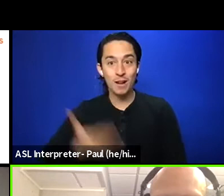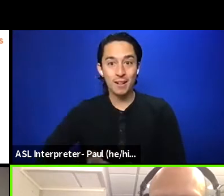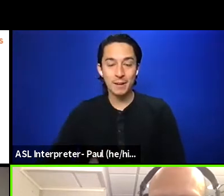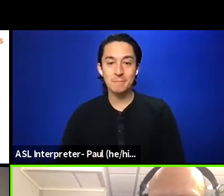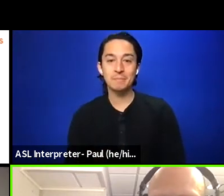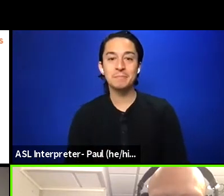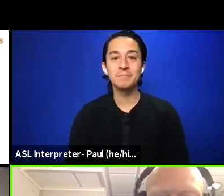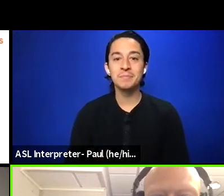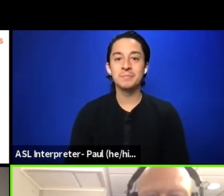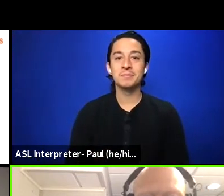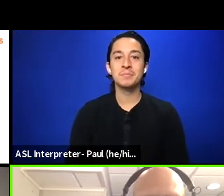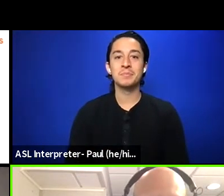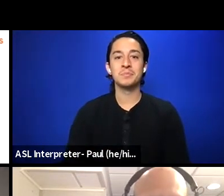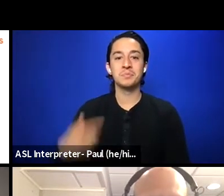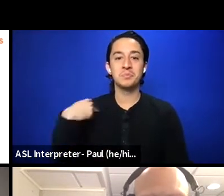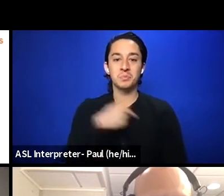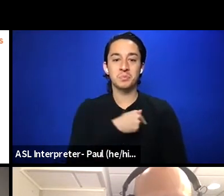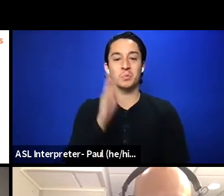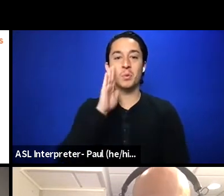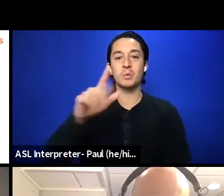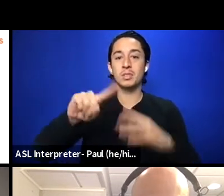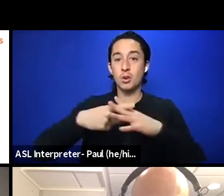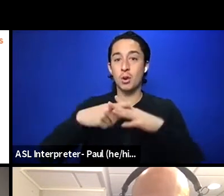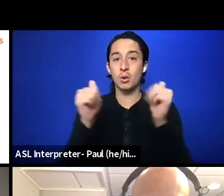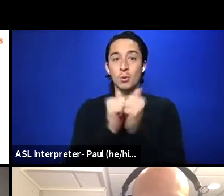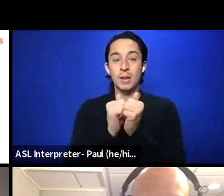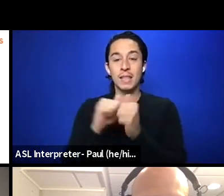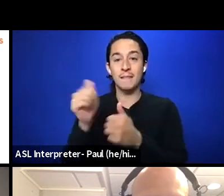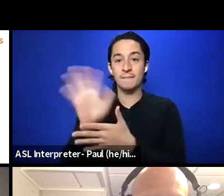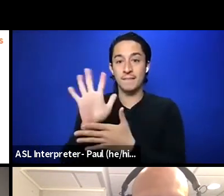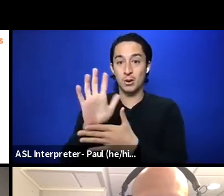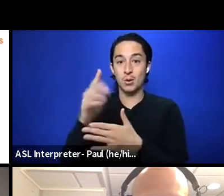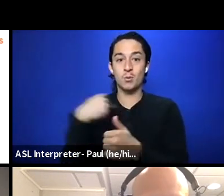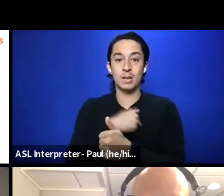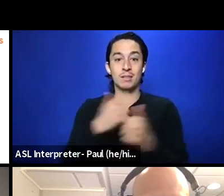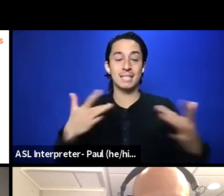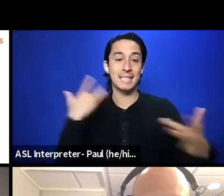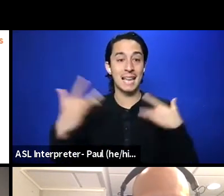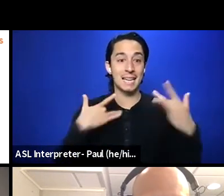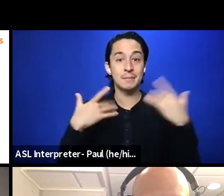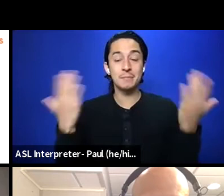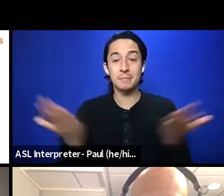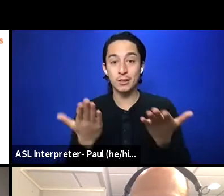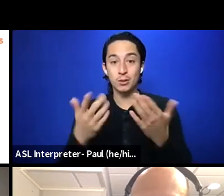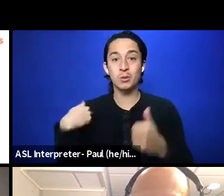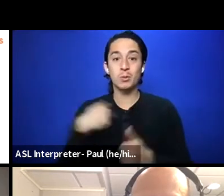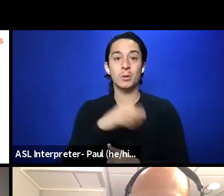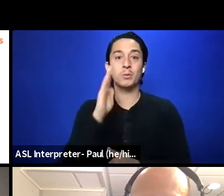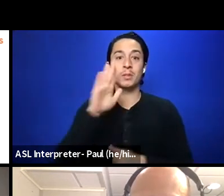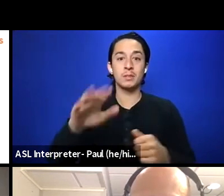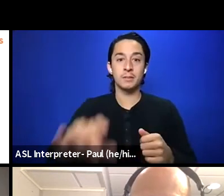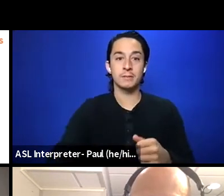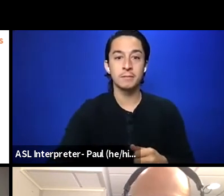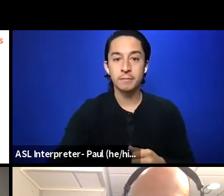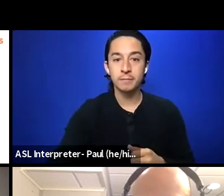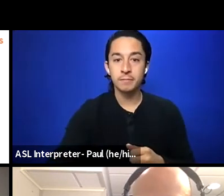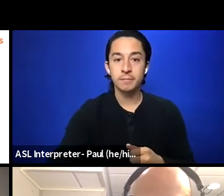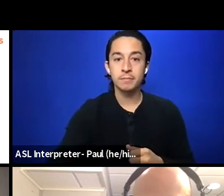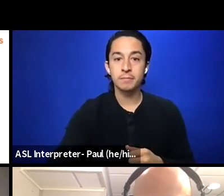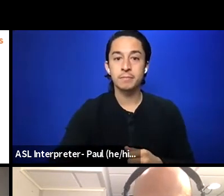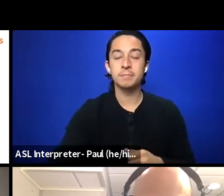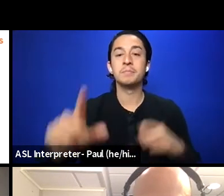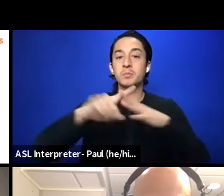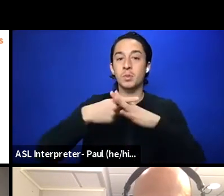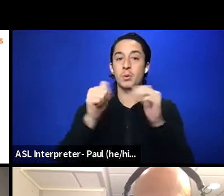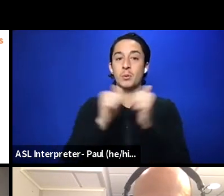We will start up with the video. We're excited to be here. We're going to start up and open the session, set the tone with the